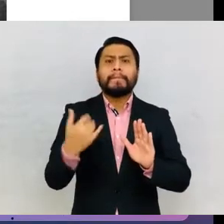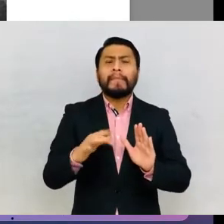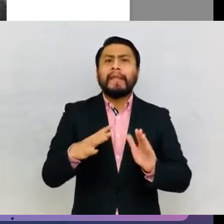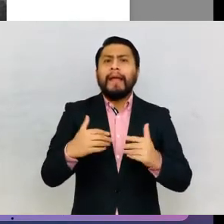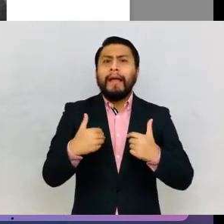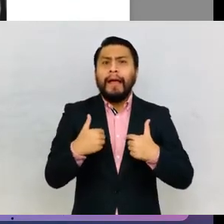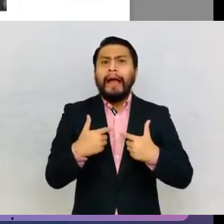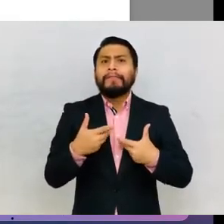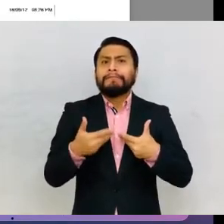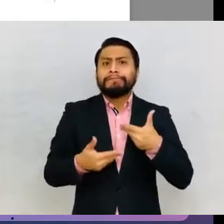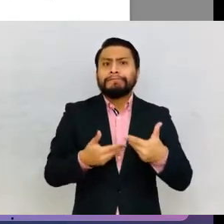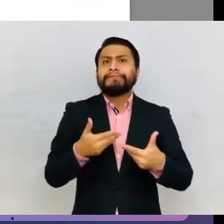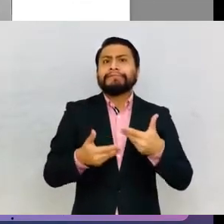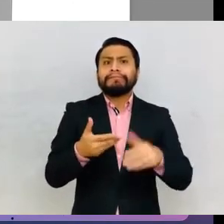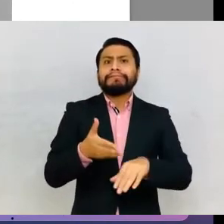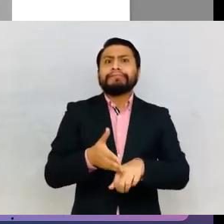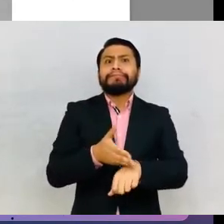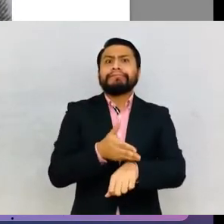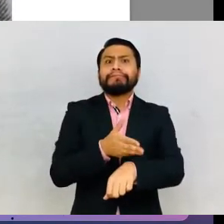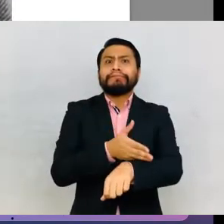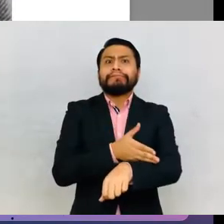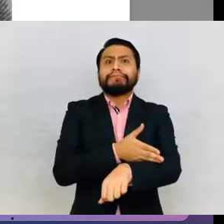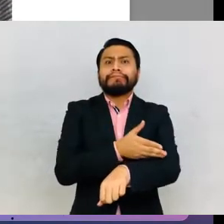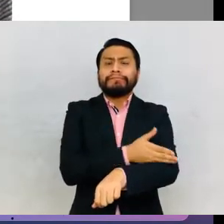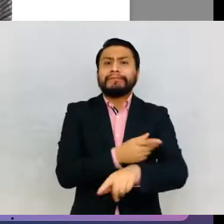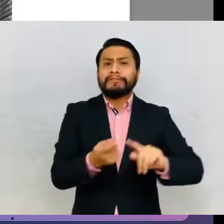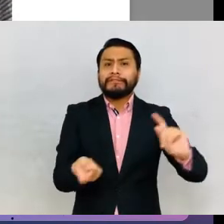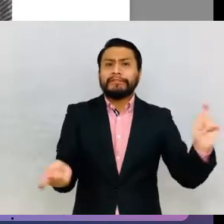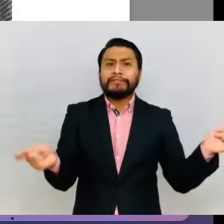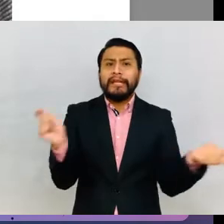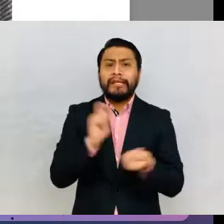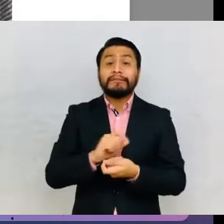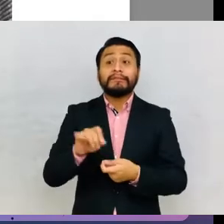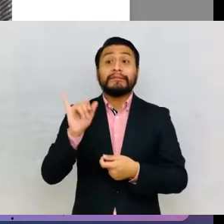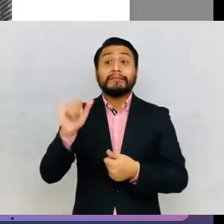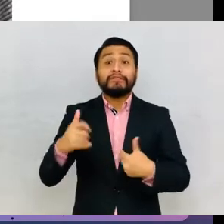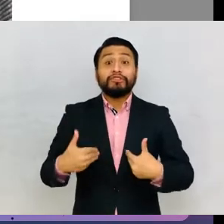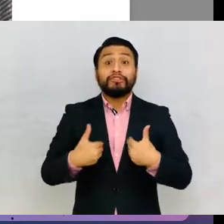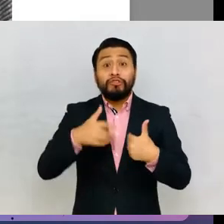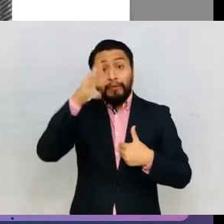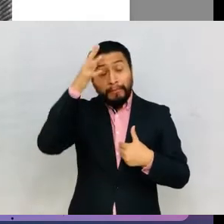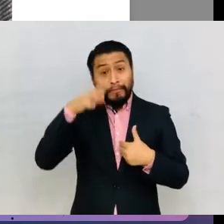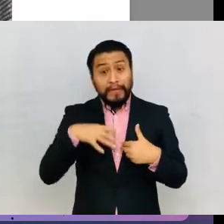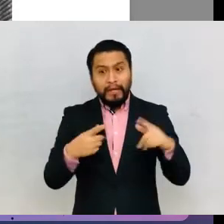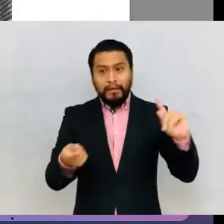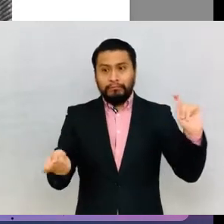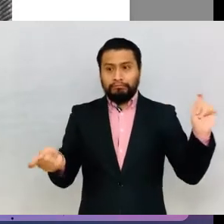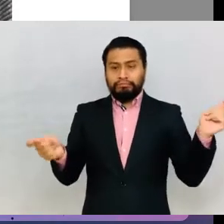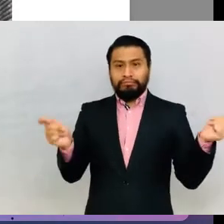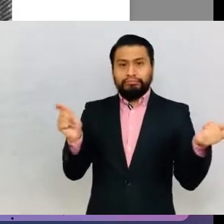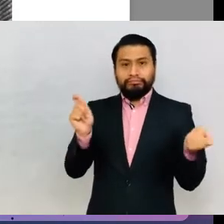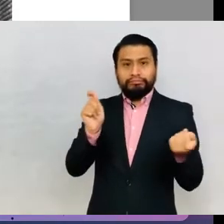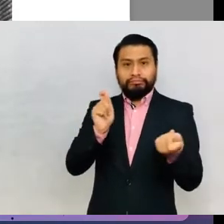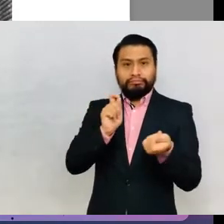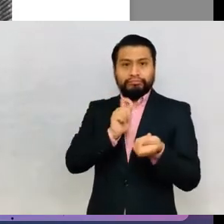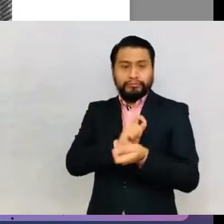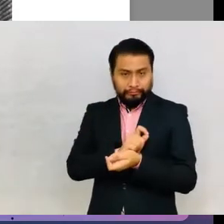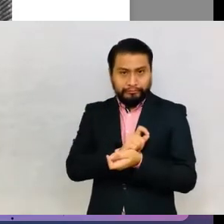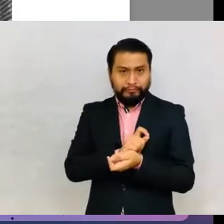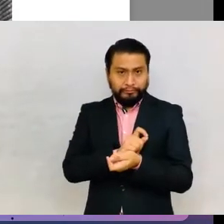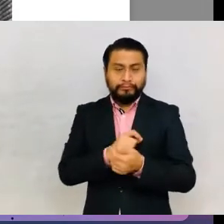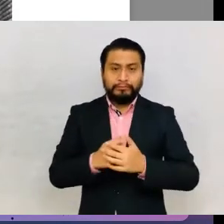backwardness, as they described it. And this is the young man rehabilitated for modernity.